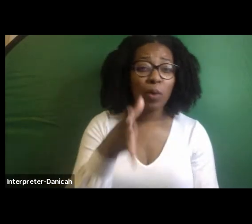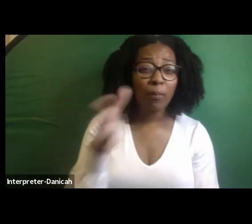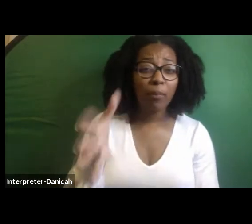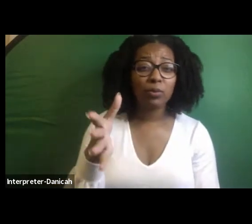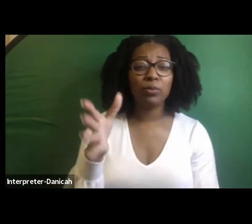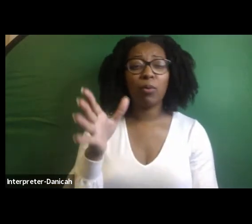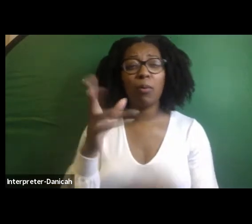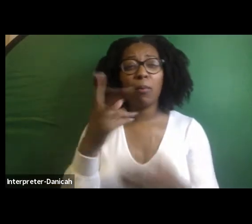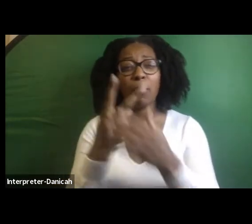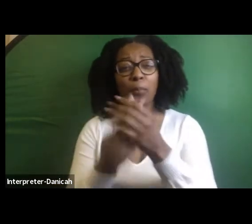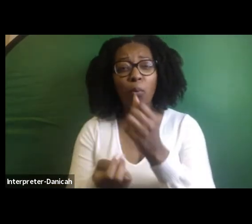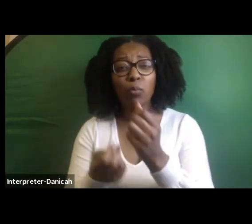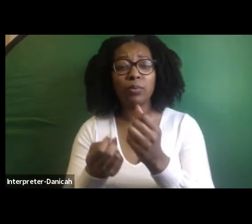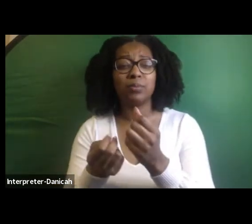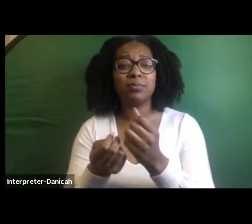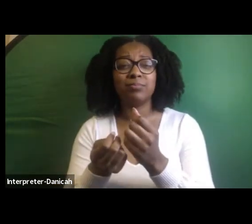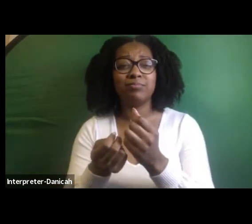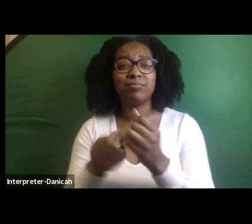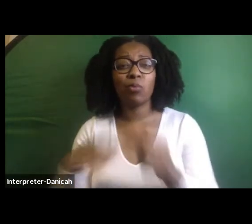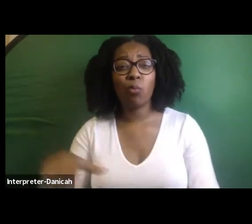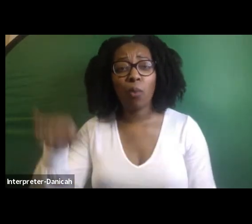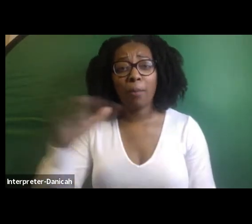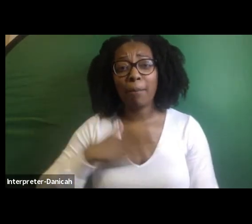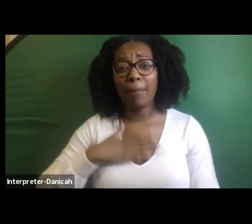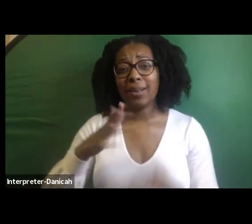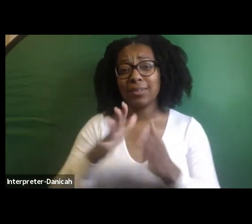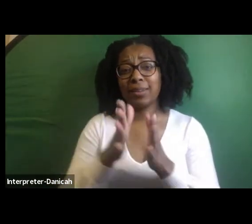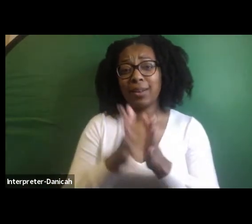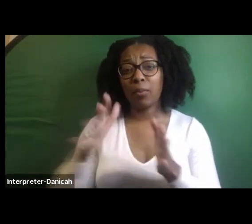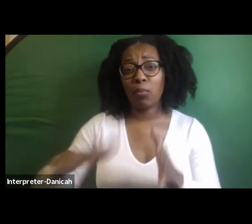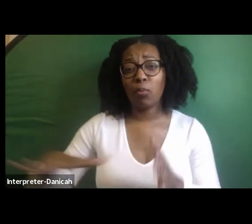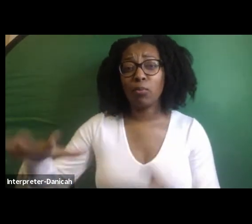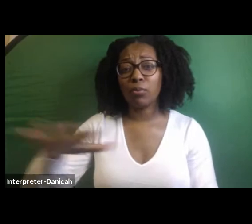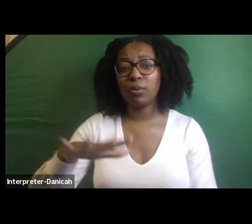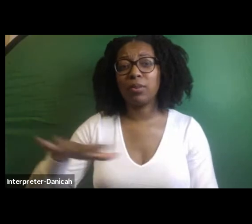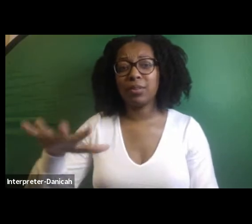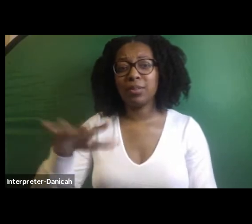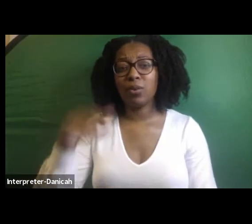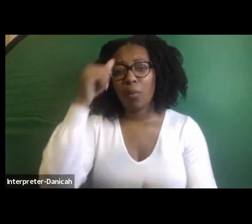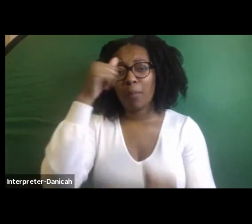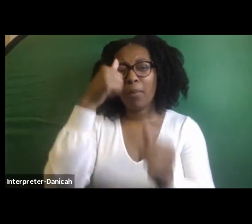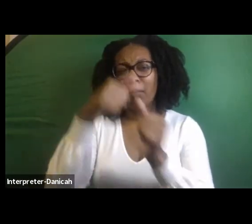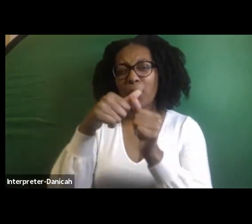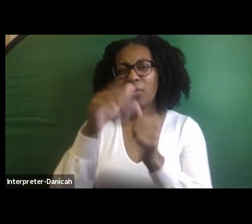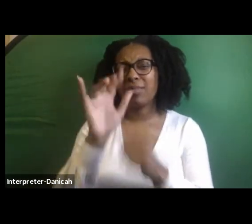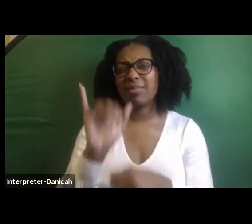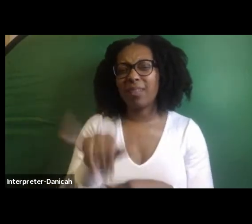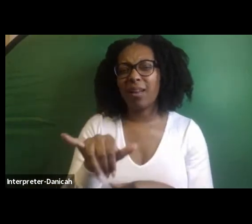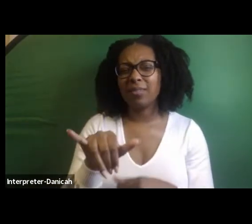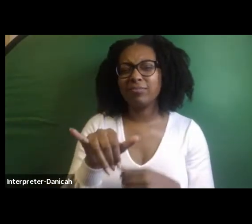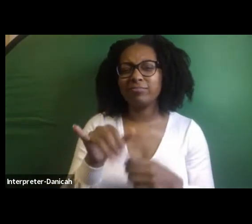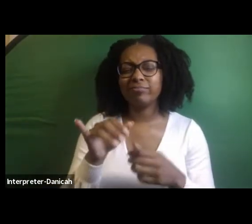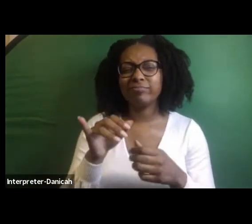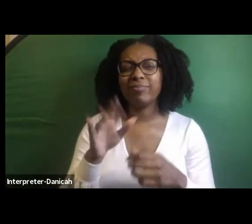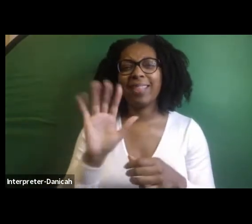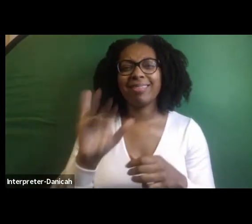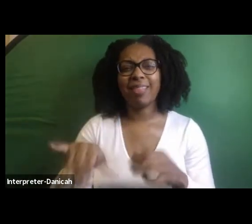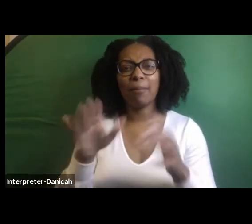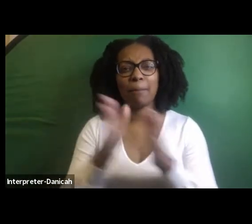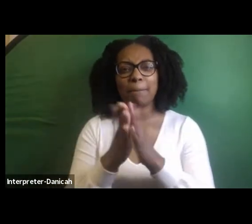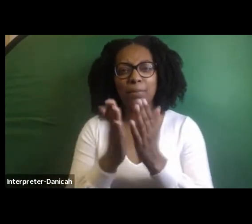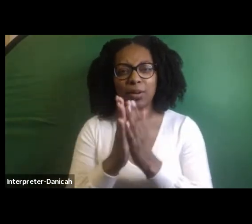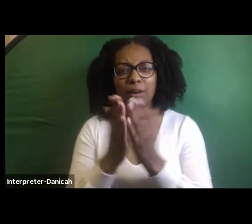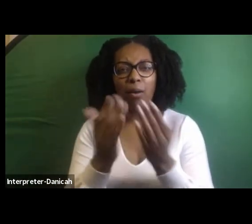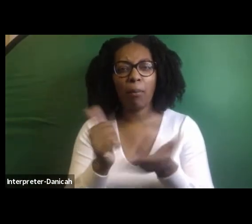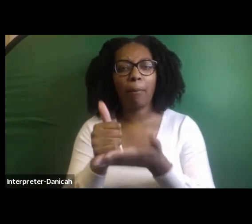what it meant to grow up in my neighborhood and remembering. And so I want to show you a picture. This is